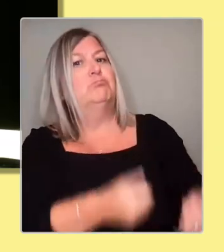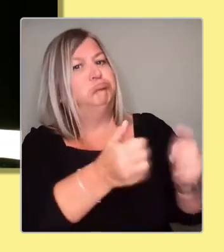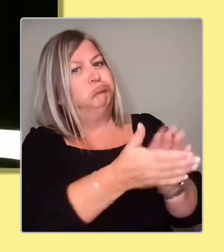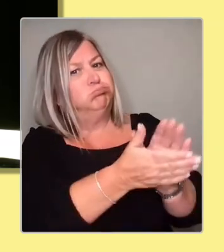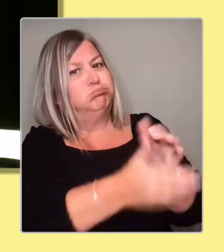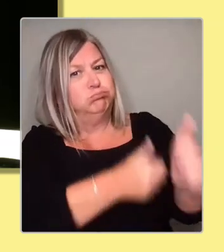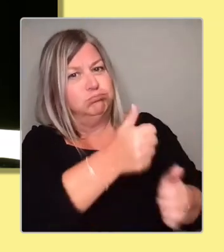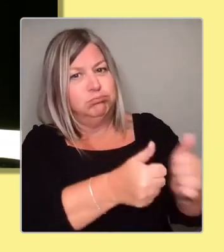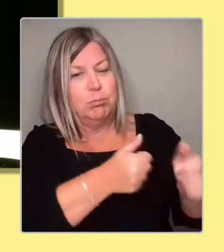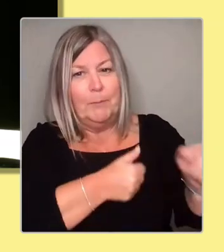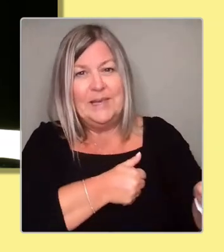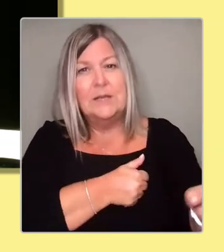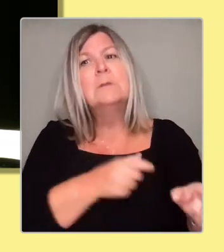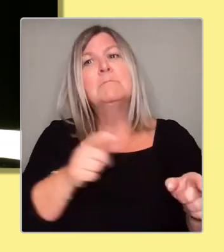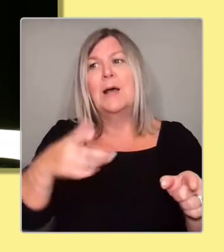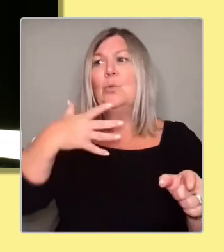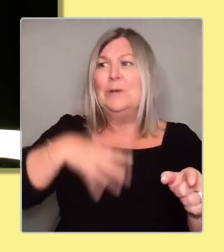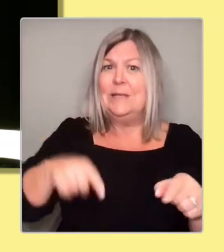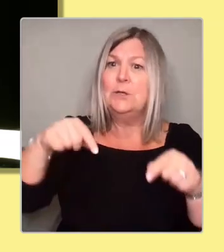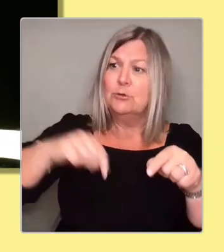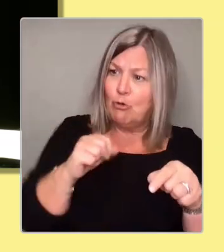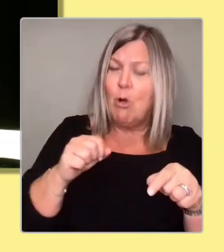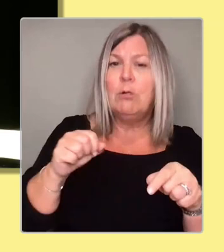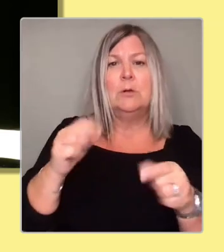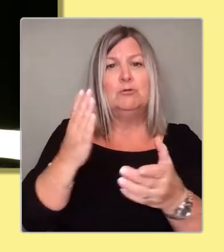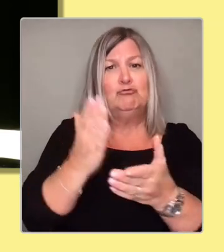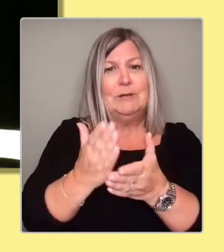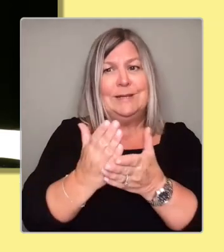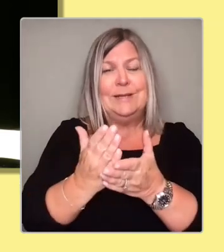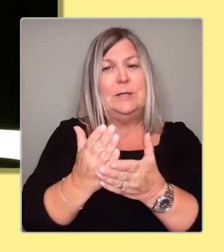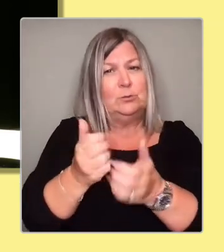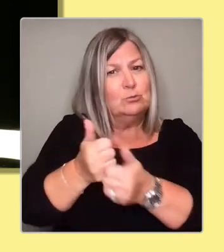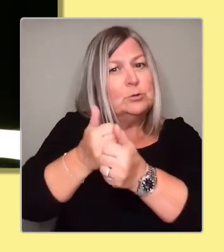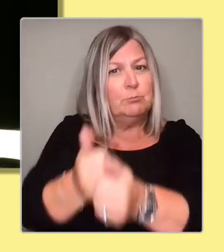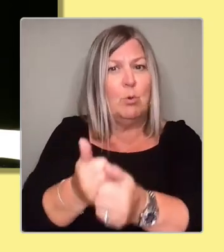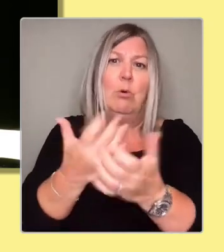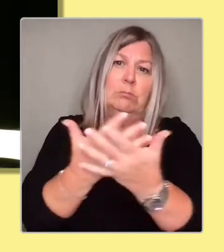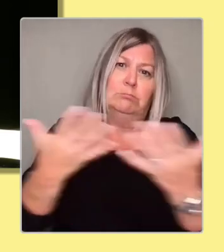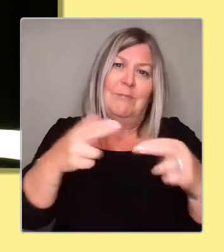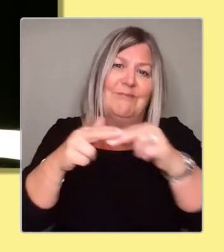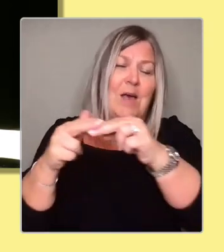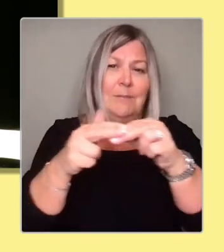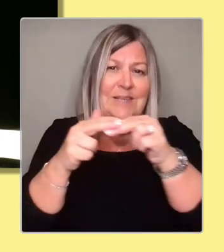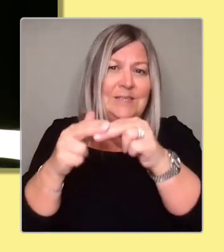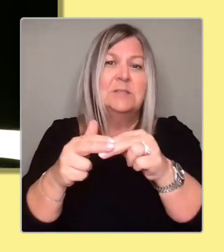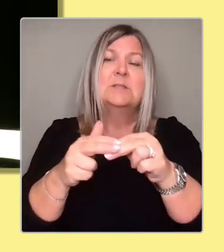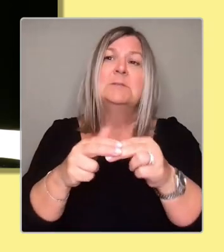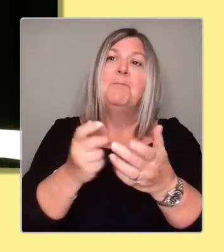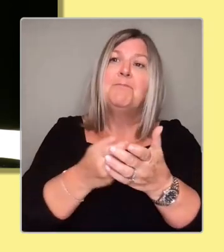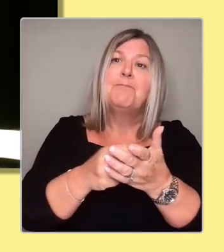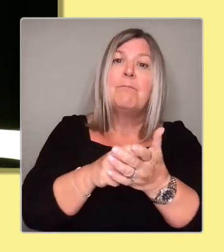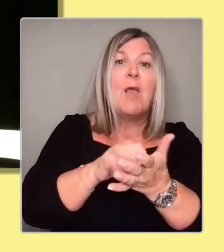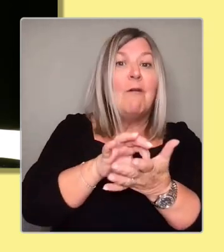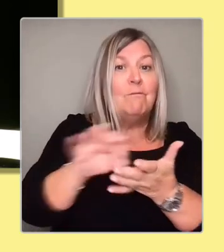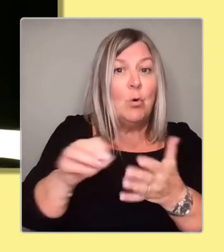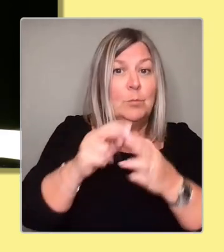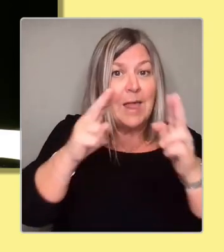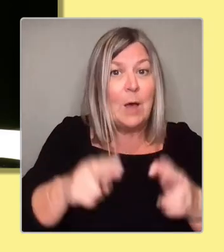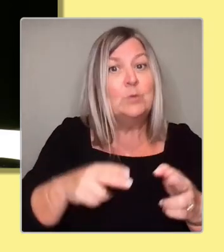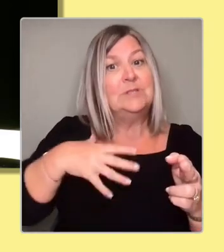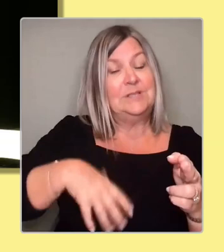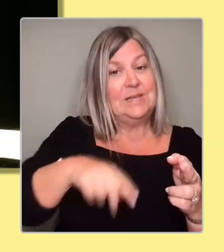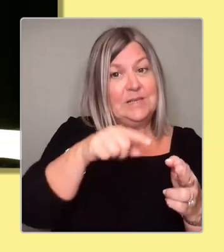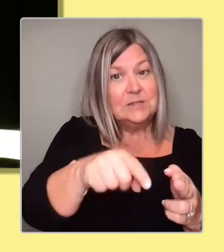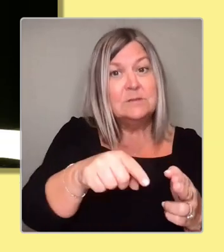Affordable housing, I think, is key as well. I've put forward a policy announcement that whereby we'll be able to buy back those empty